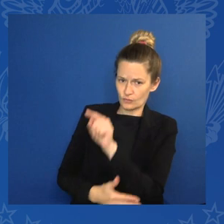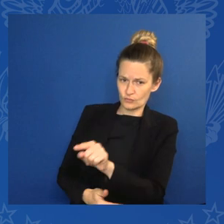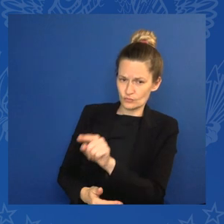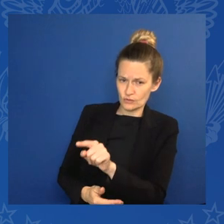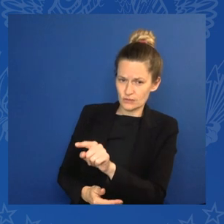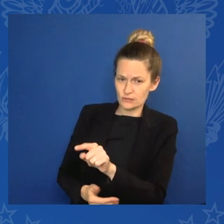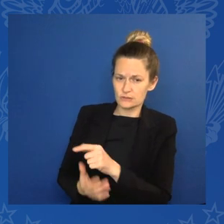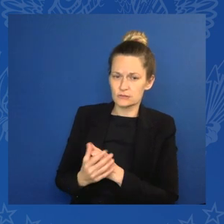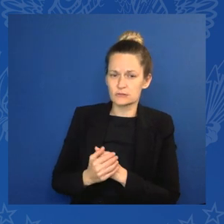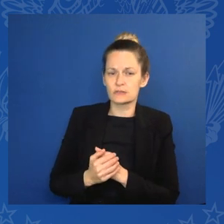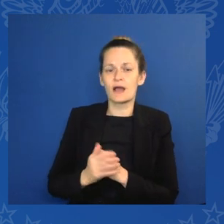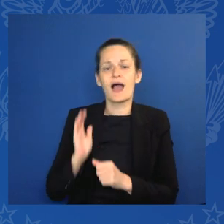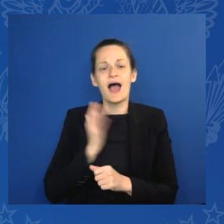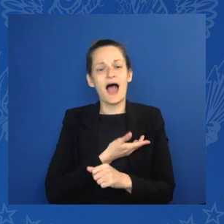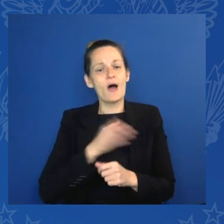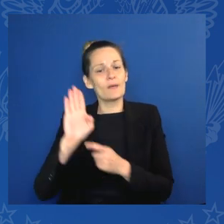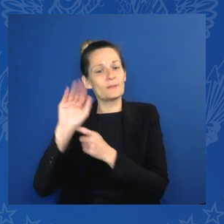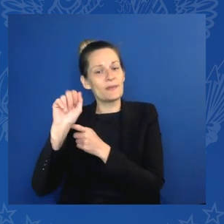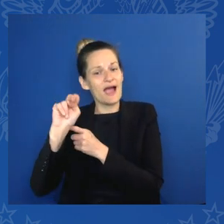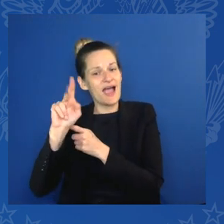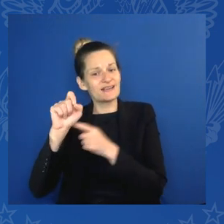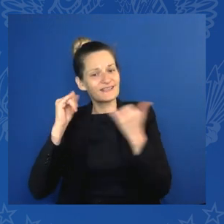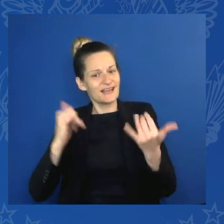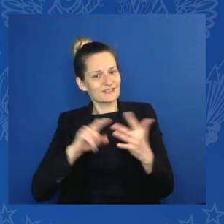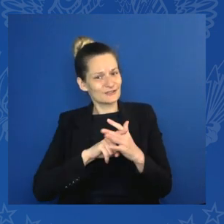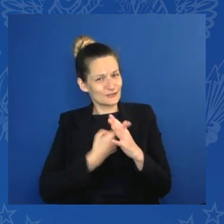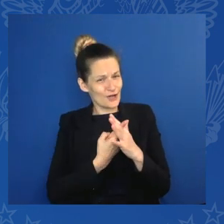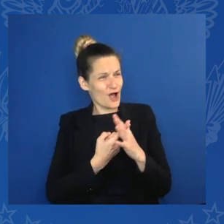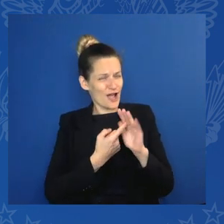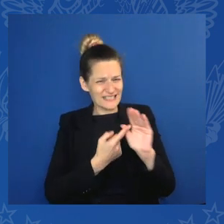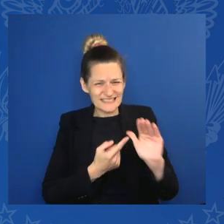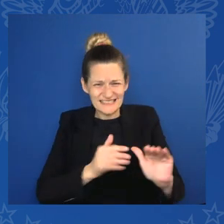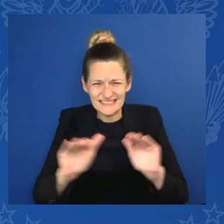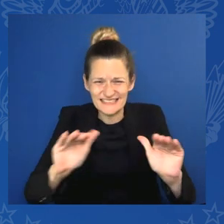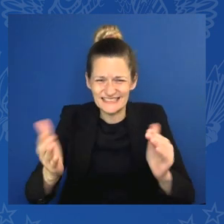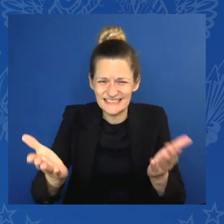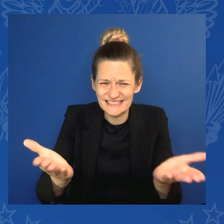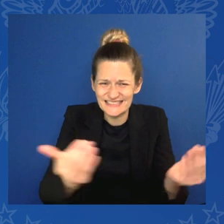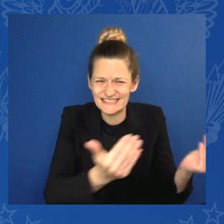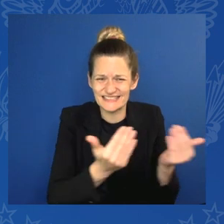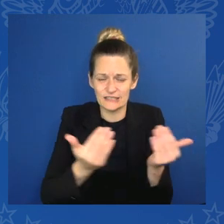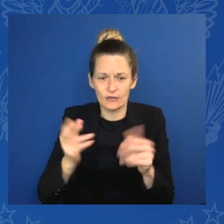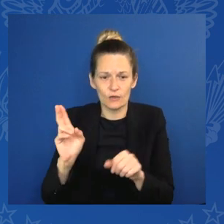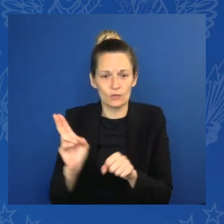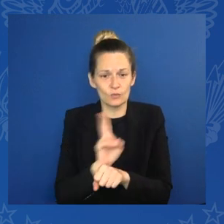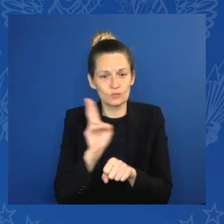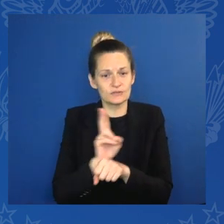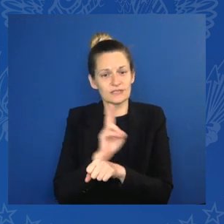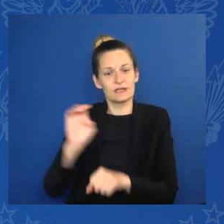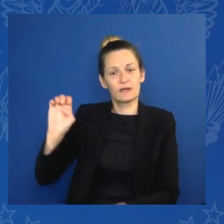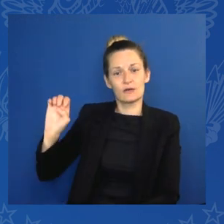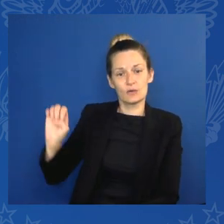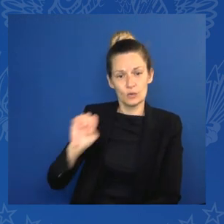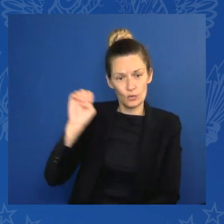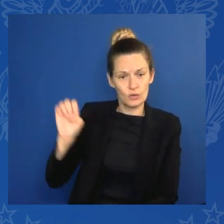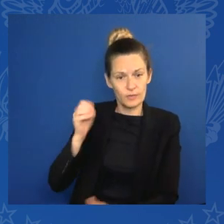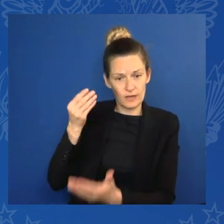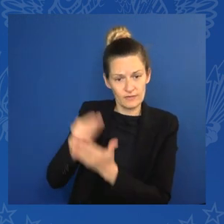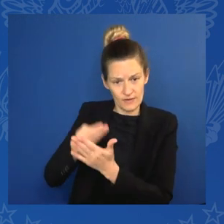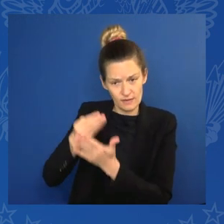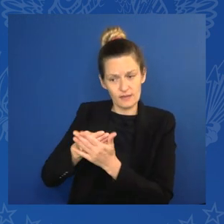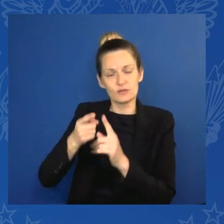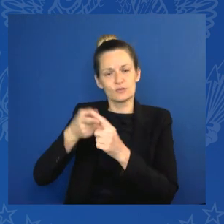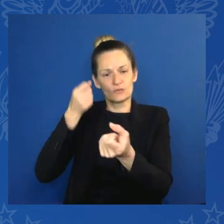private capital along with our public support. The European Union is moving forward with our global gateway